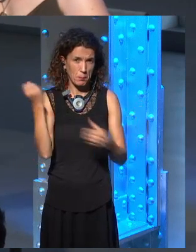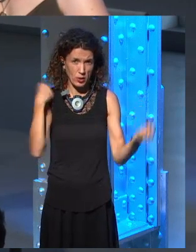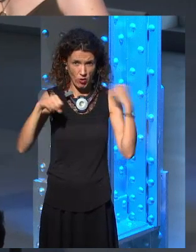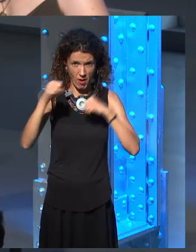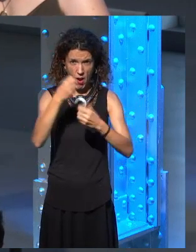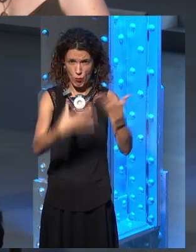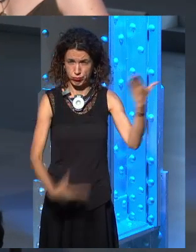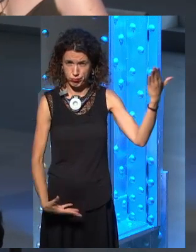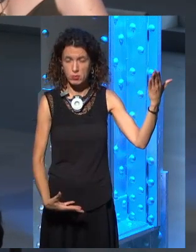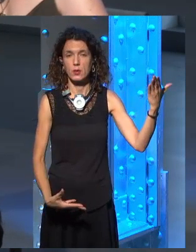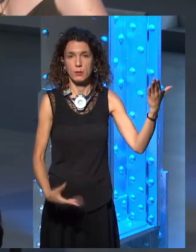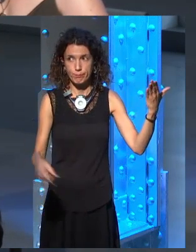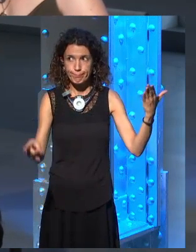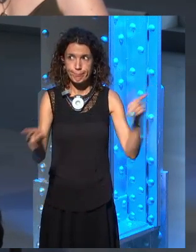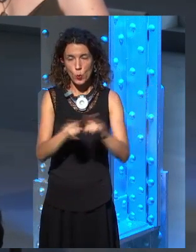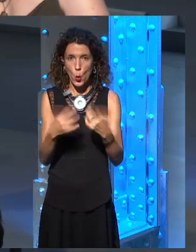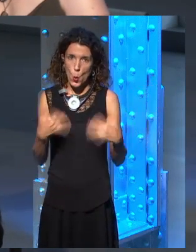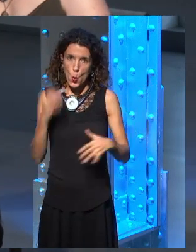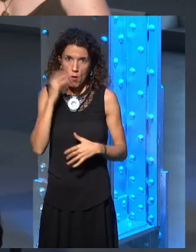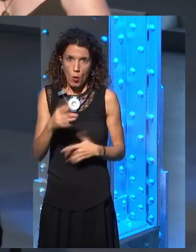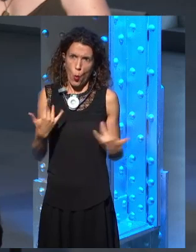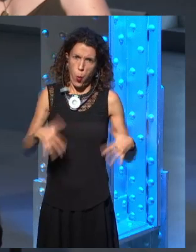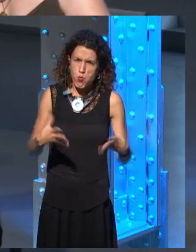noise about having to kill a lot more of them.